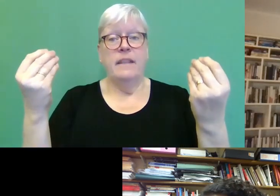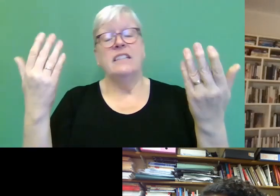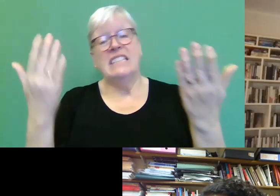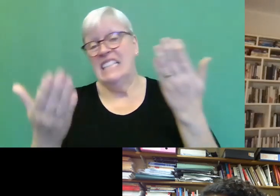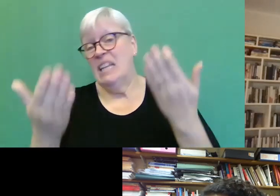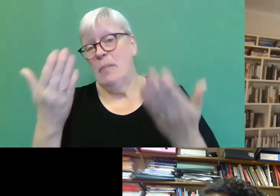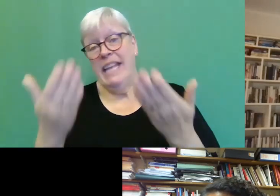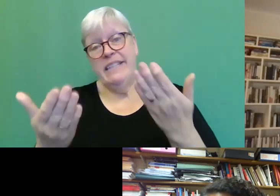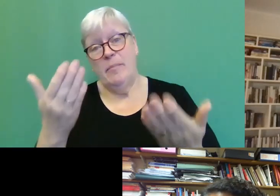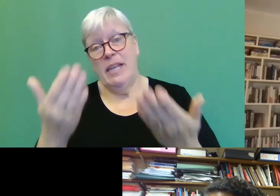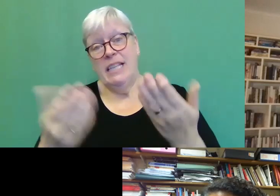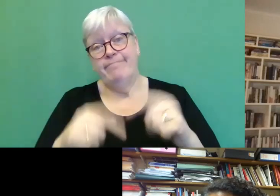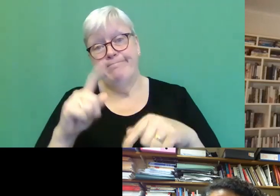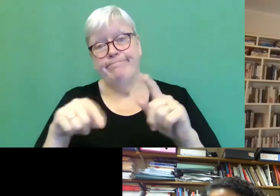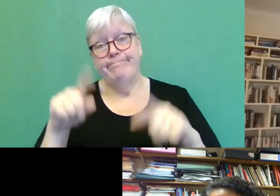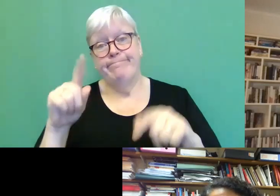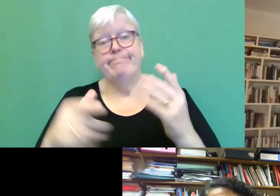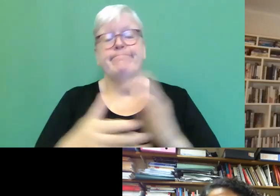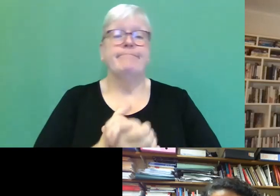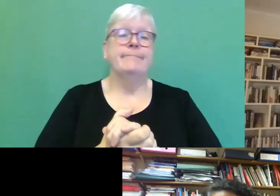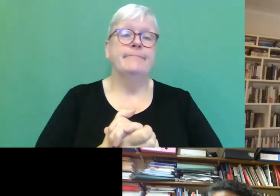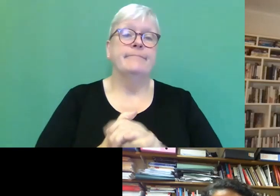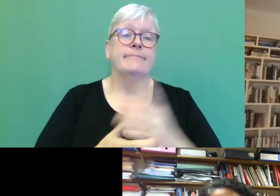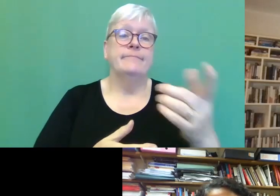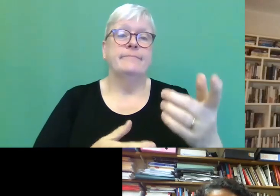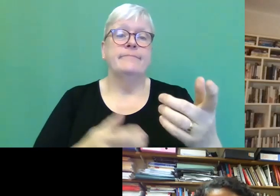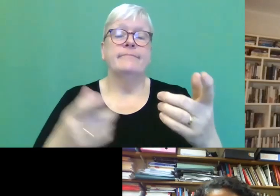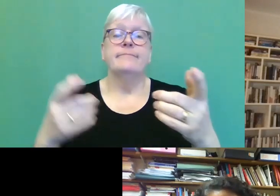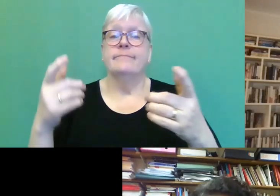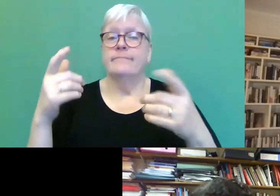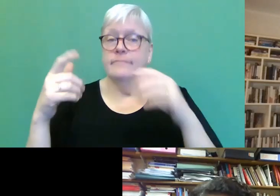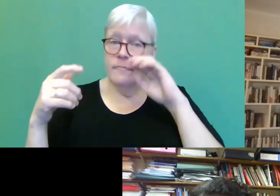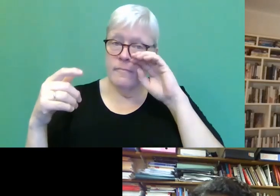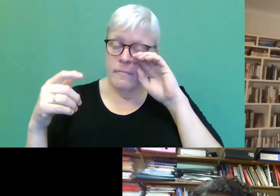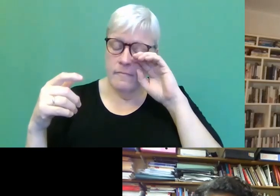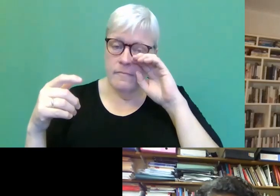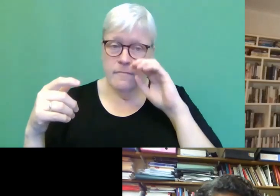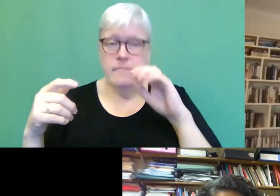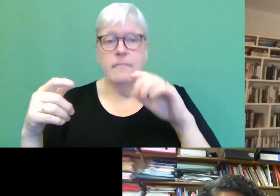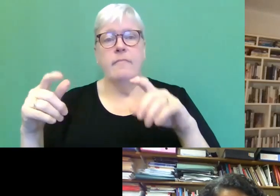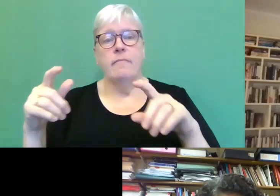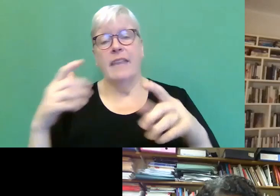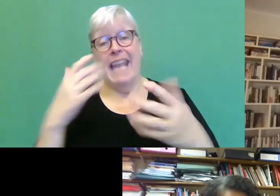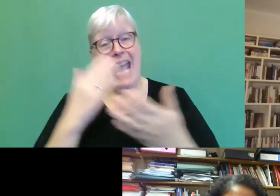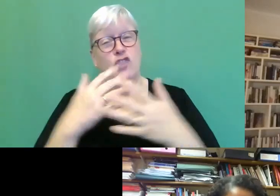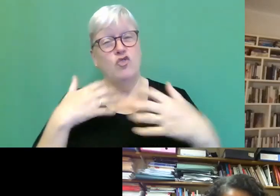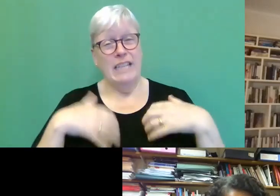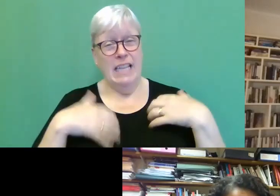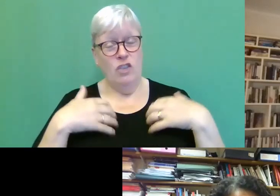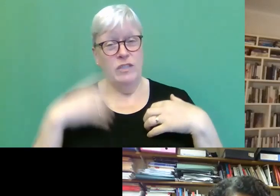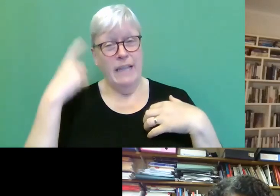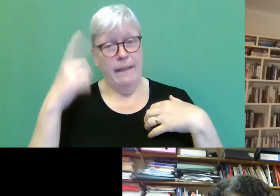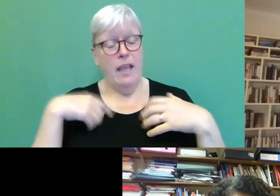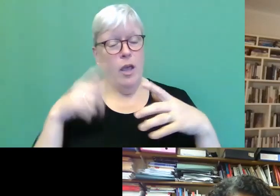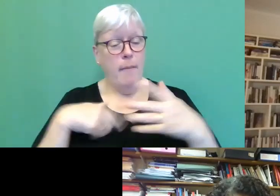depends.-hmm. Mm-hmm. And, and when, and if I can just piggyback on that question, because it's really interesting just thinking about the actual kind of mechanics of